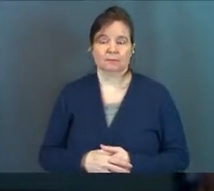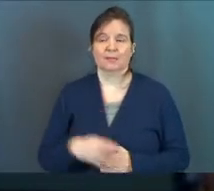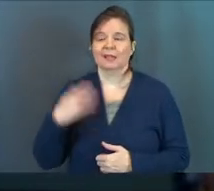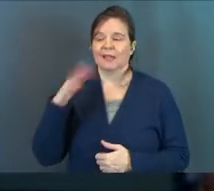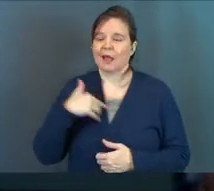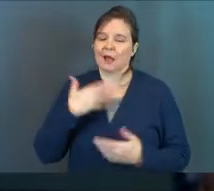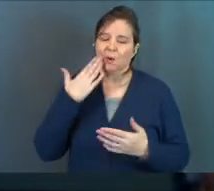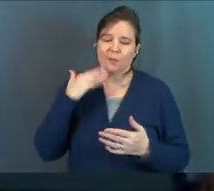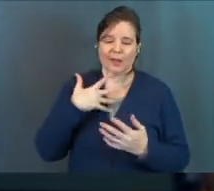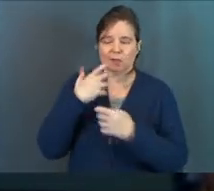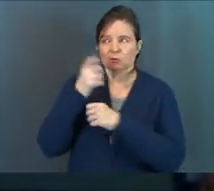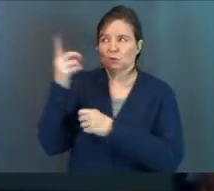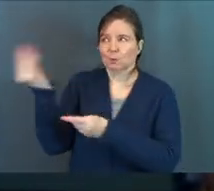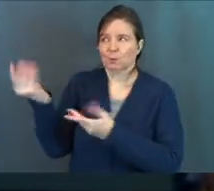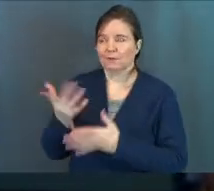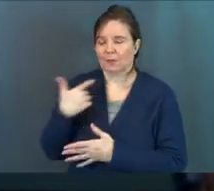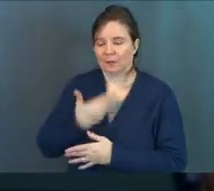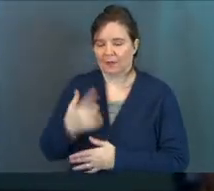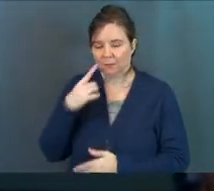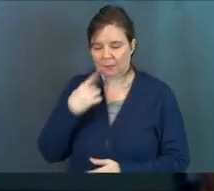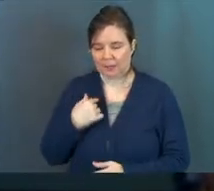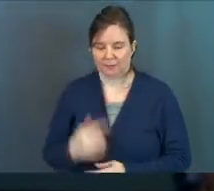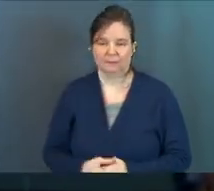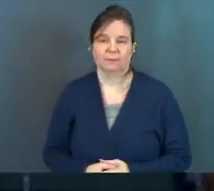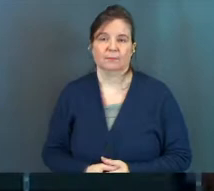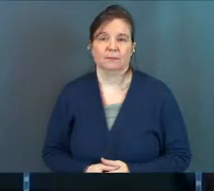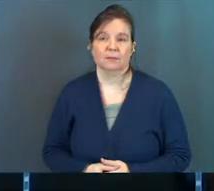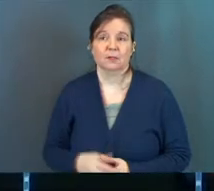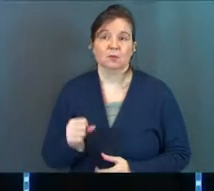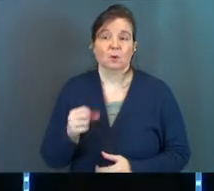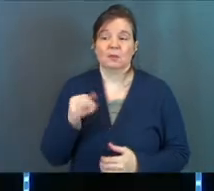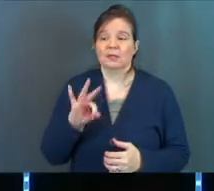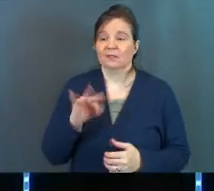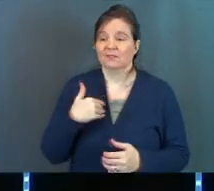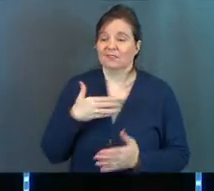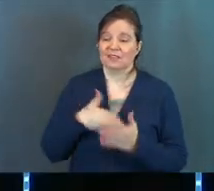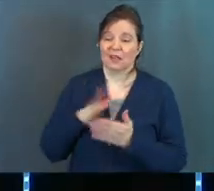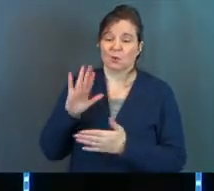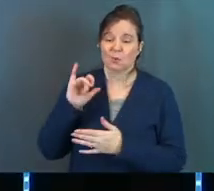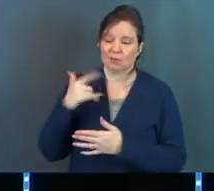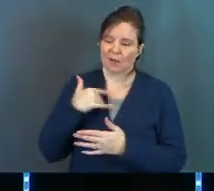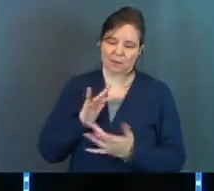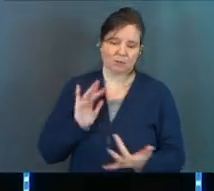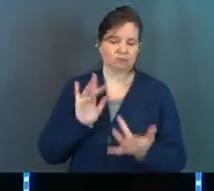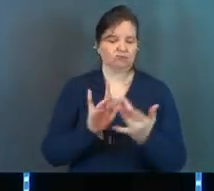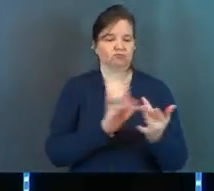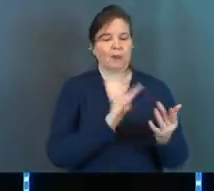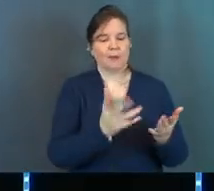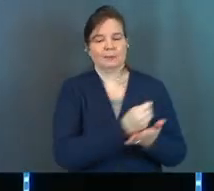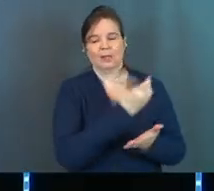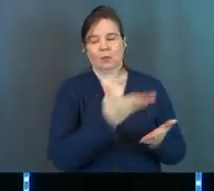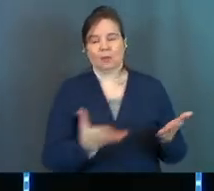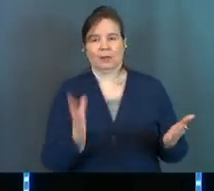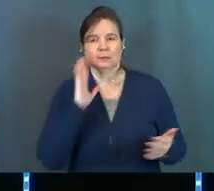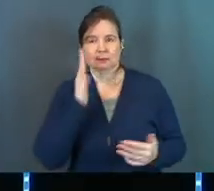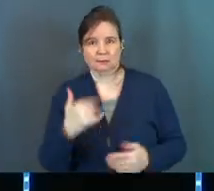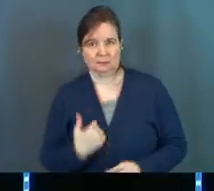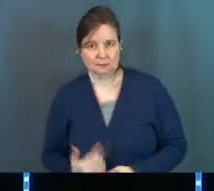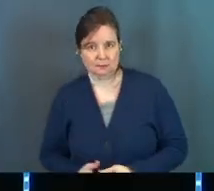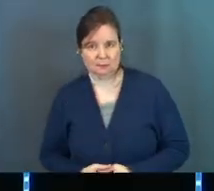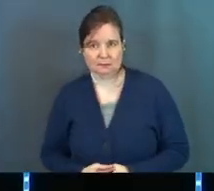And God, I don't know that I trust you to provide those things. So even if it's against your will, I'm going to reach out and I'm going to take those things.